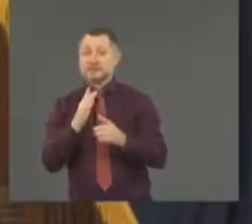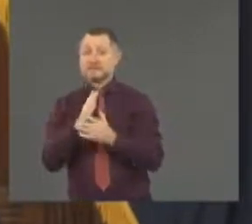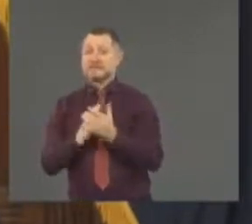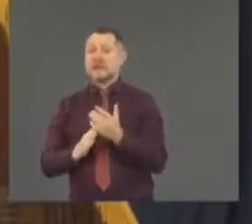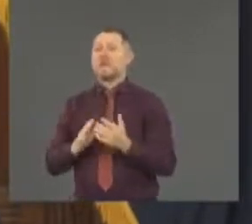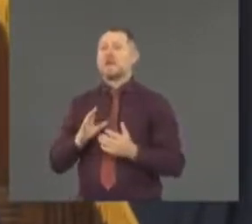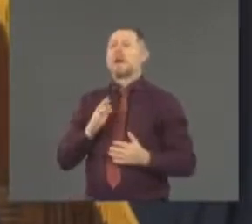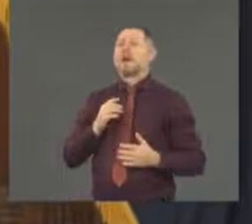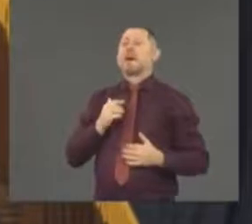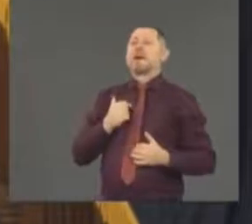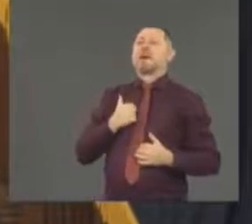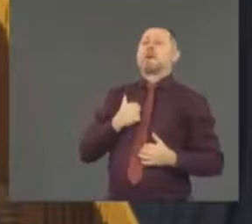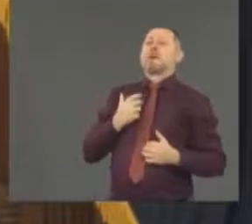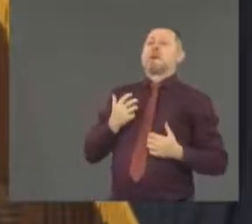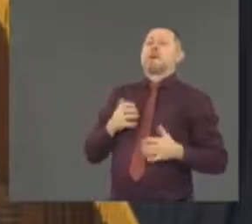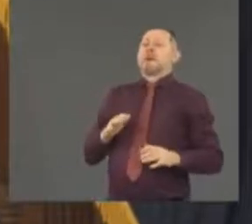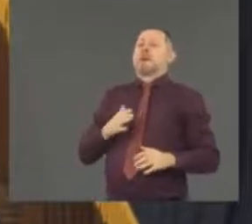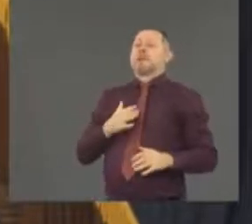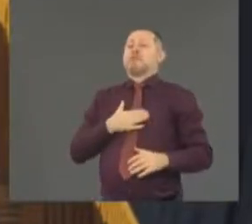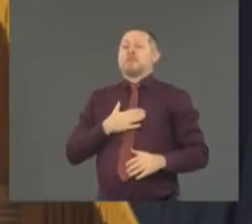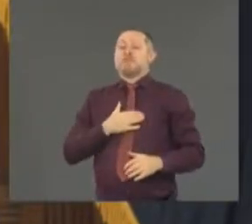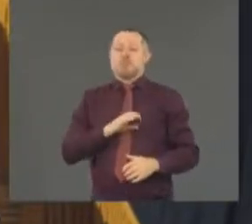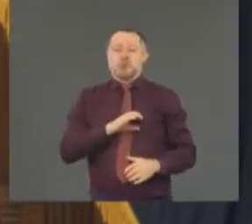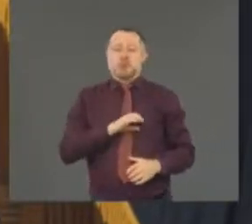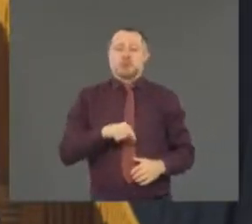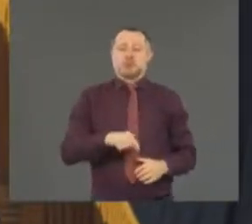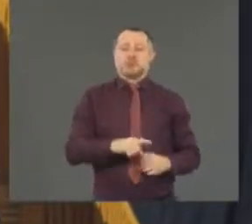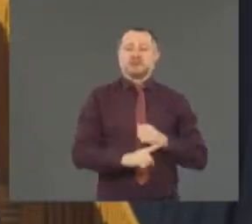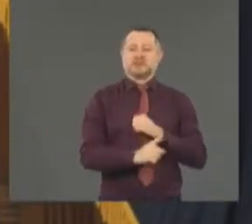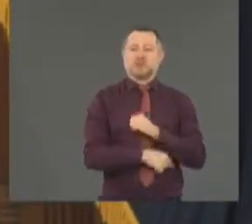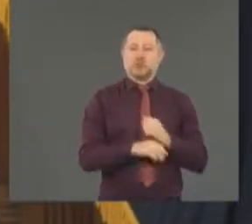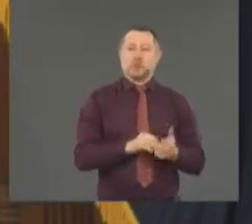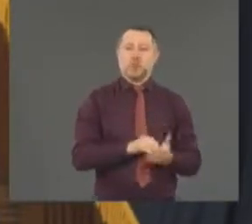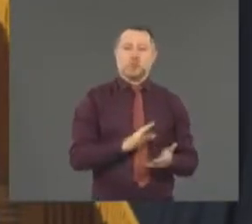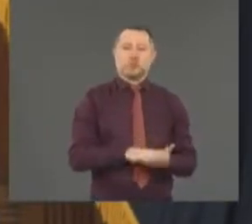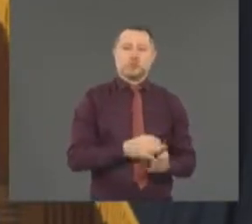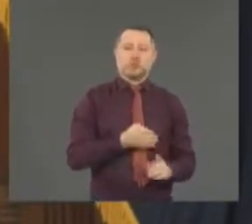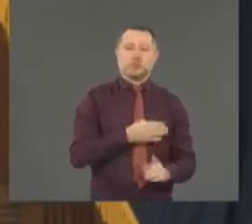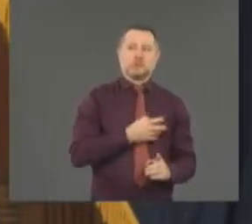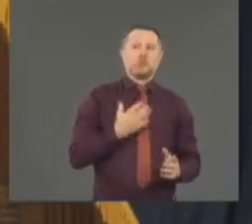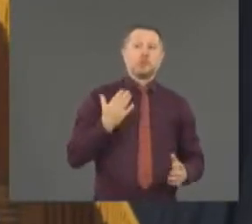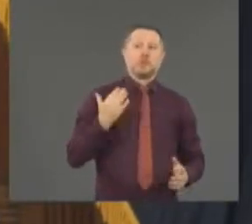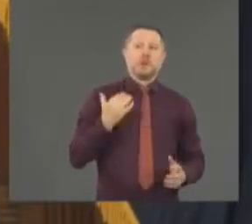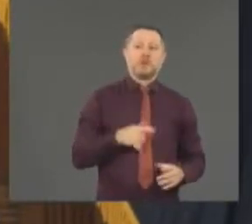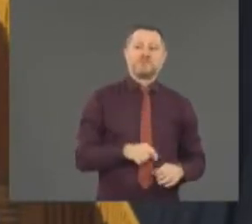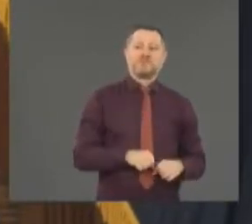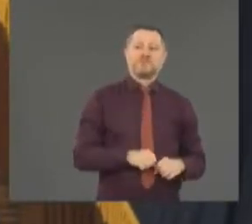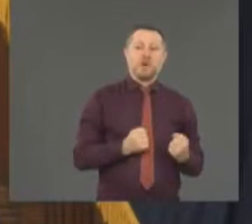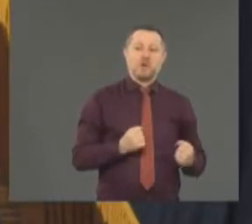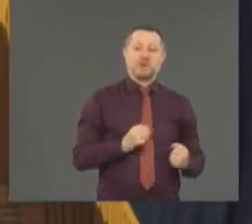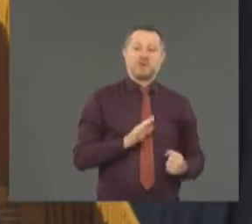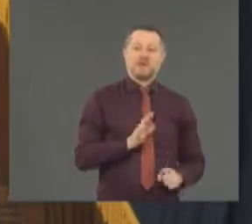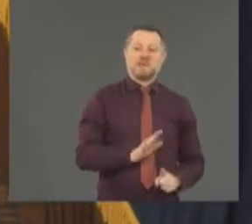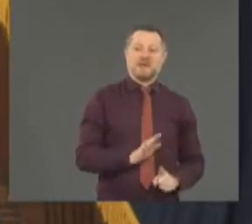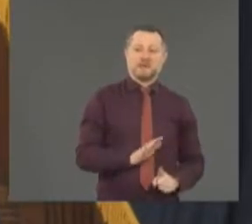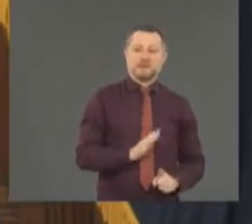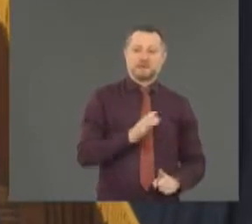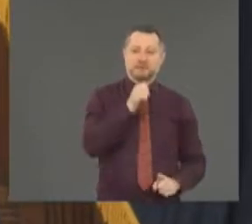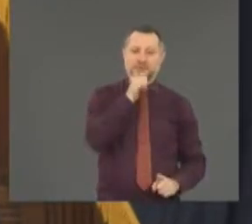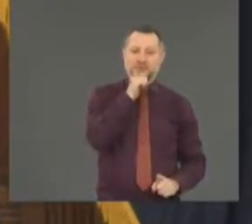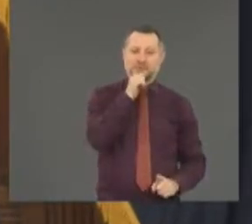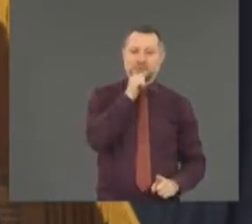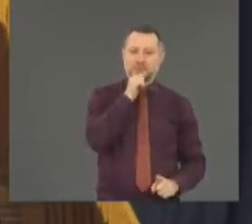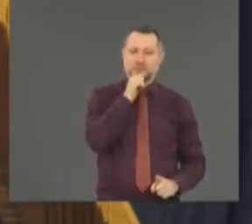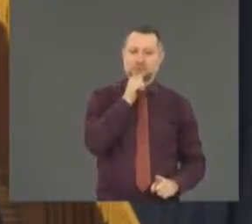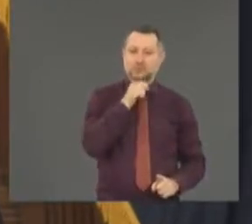disciplinary records released because it violates the privacy of the police officer. And it's already a hard job to be a